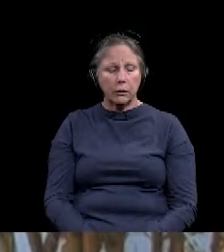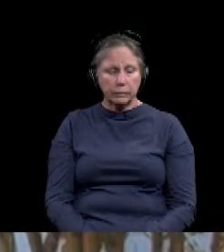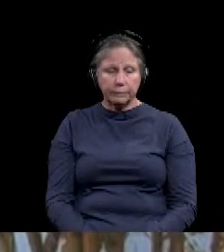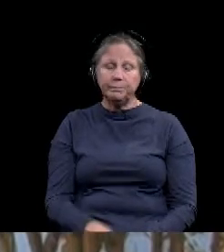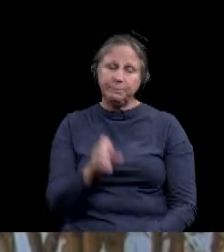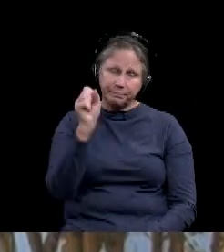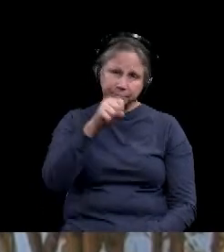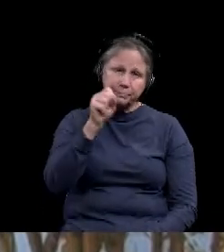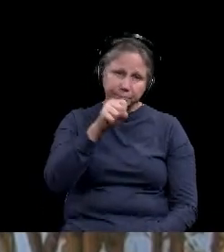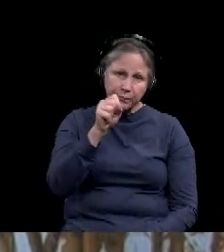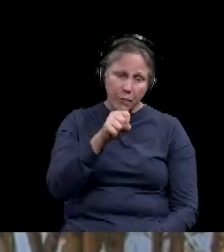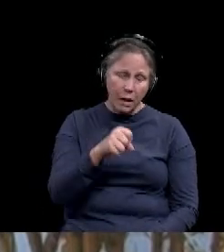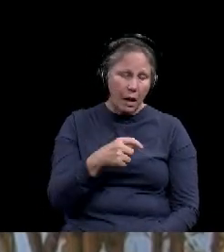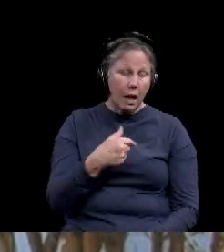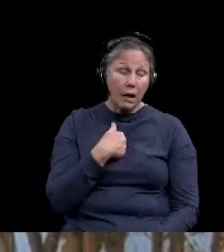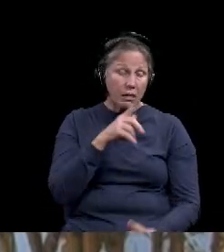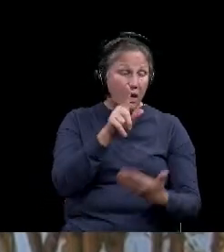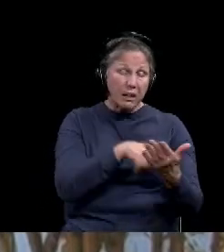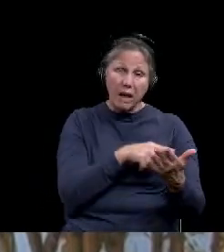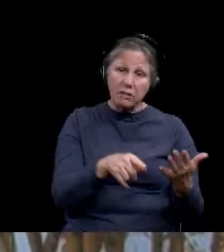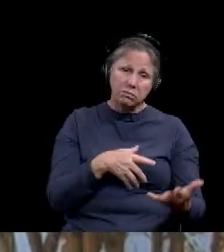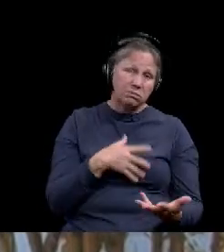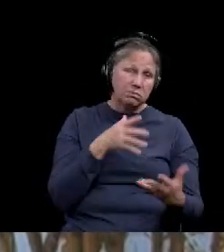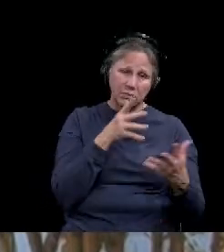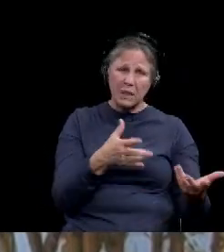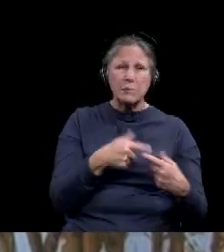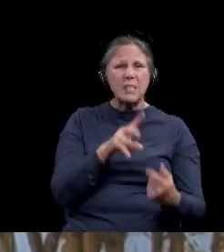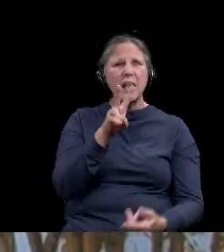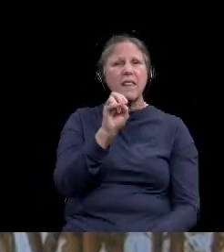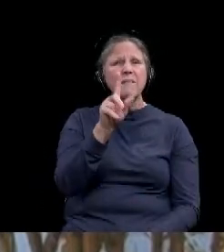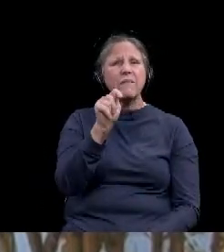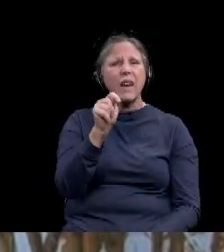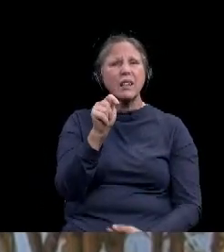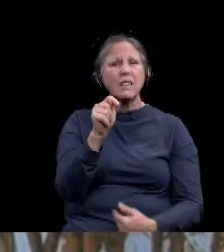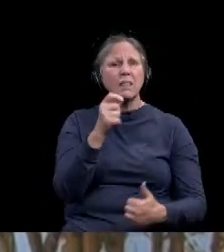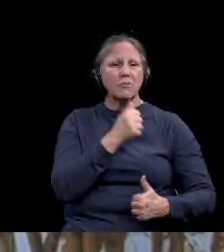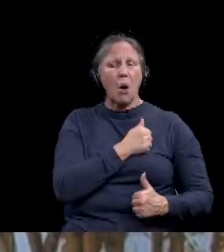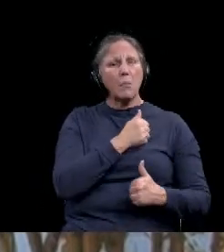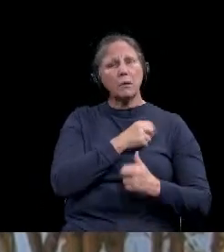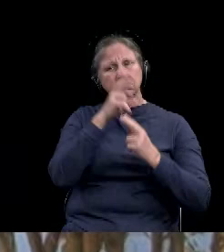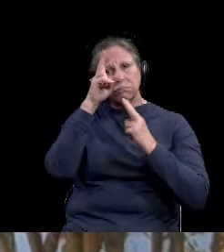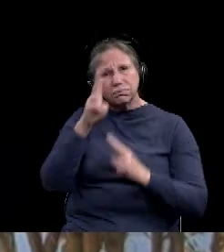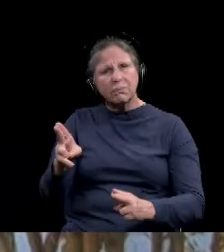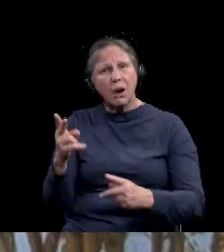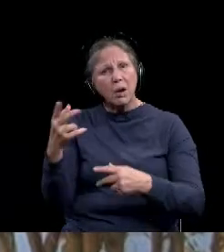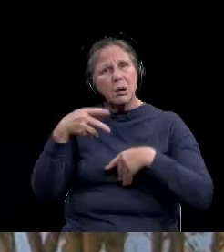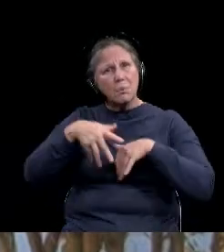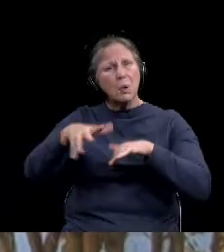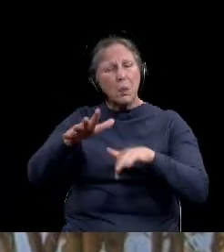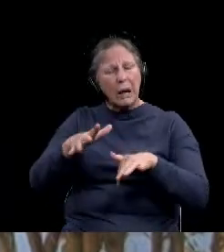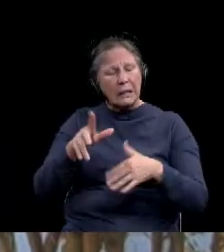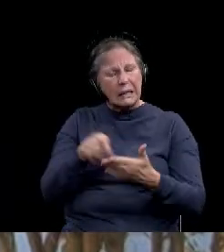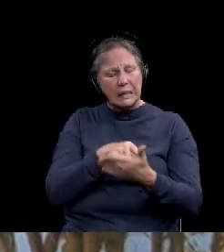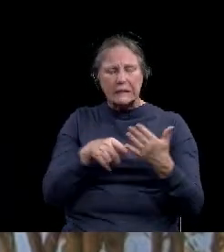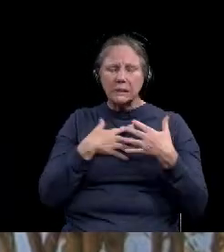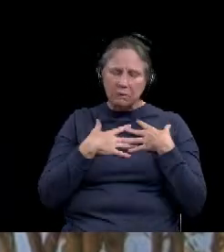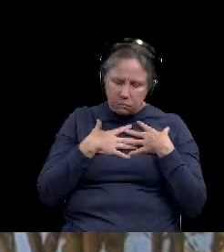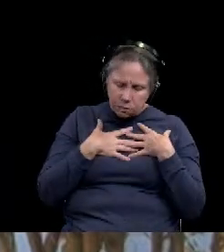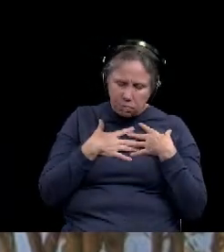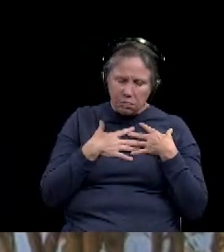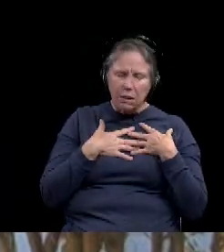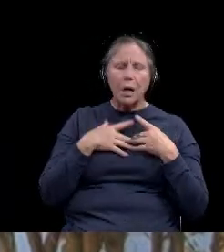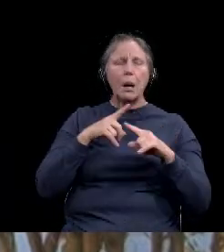it's hard to see these events get canceled, especially the veterans day parade. Um, but in every event is different.